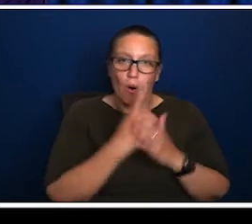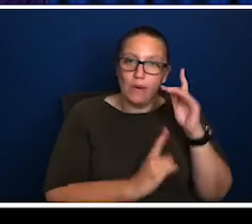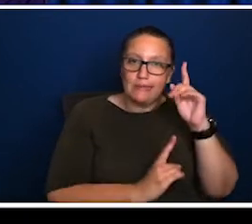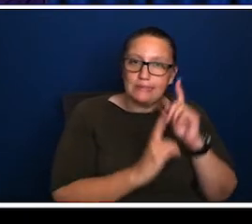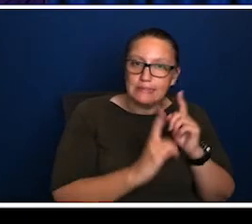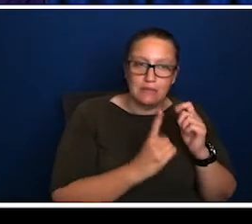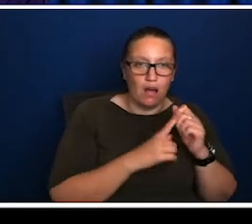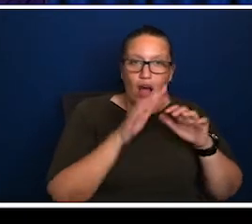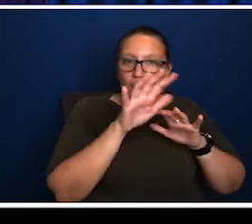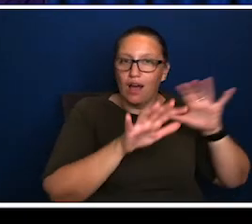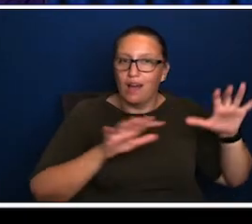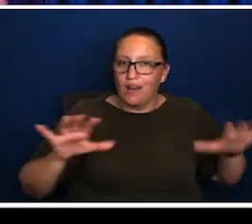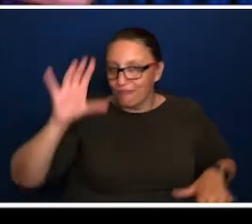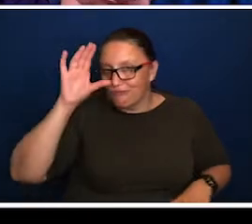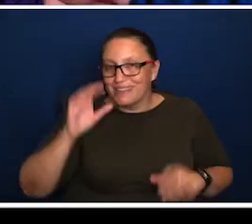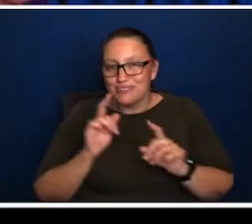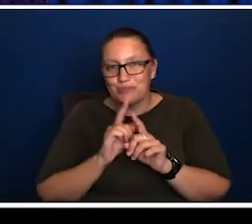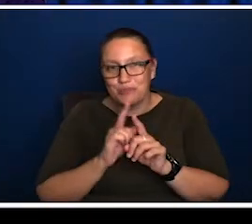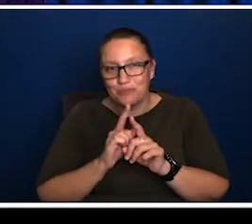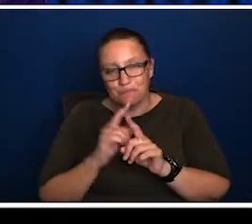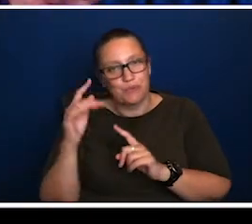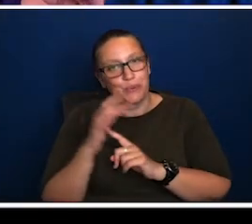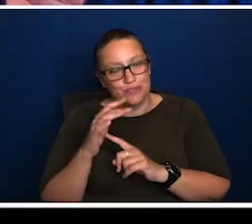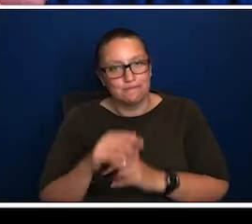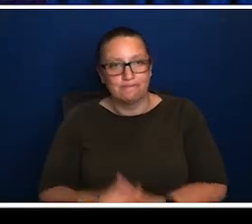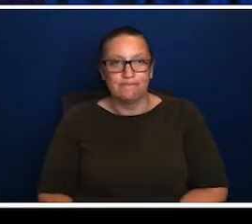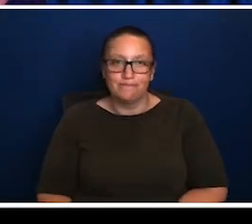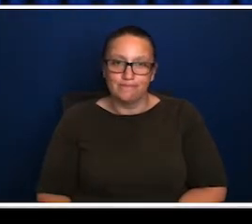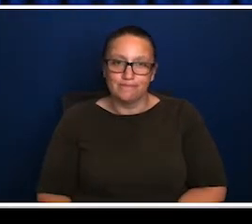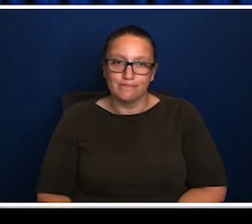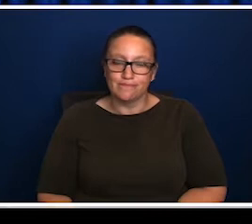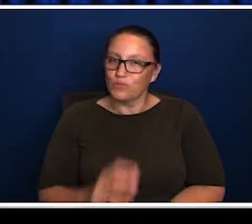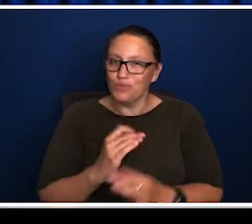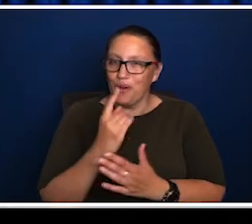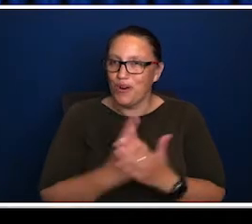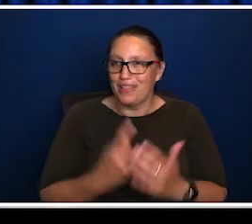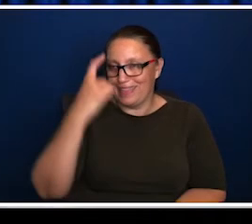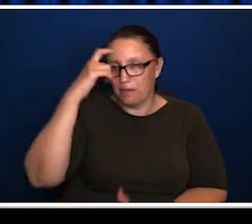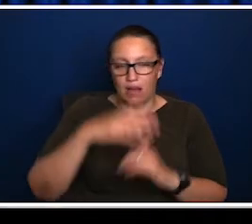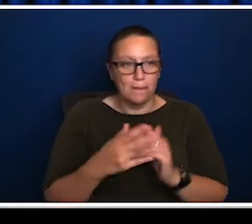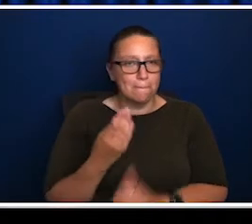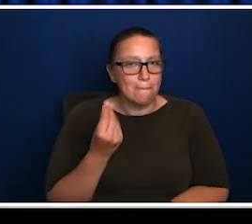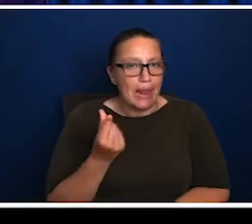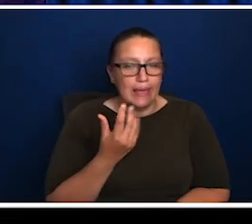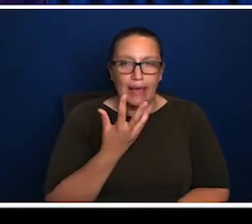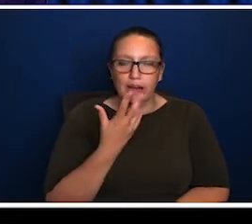the sector, if the sector can start thinking across jurisdictions in these sorts of ways, they're not just thinking